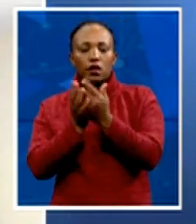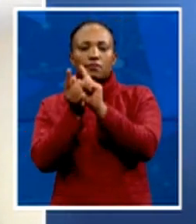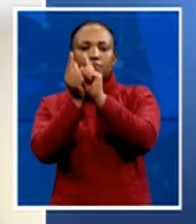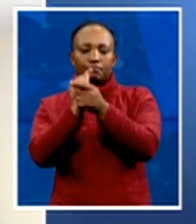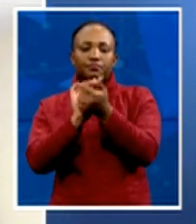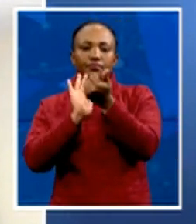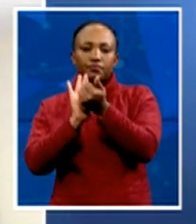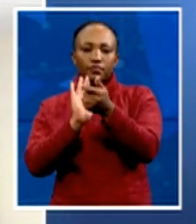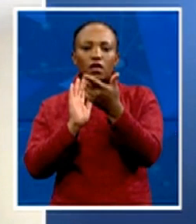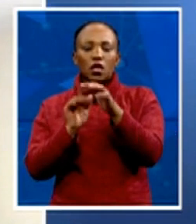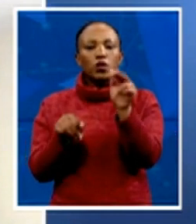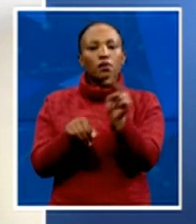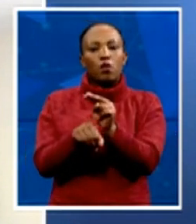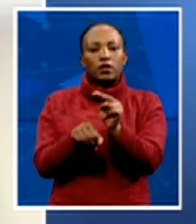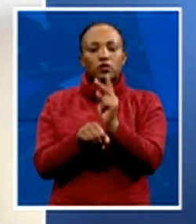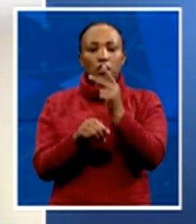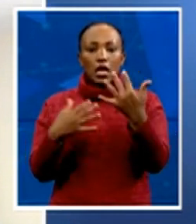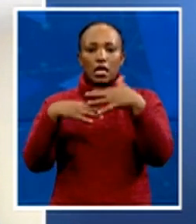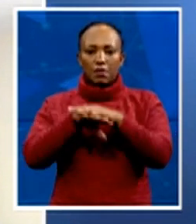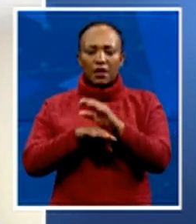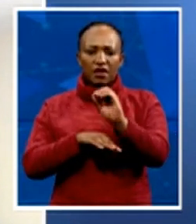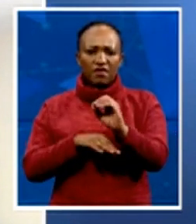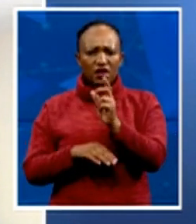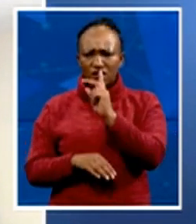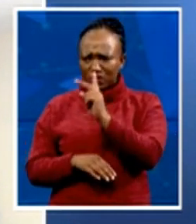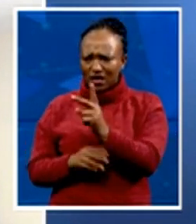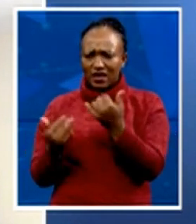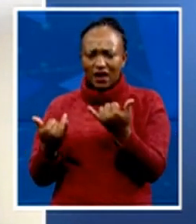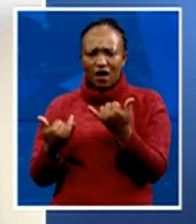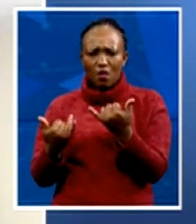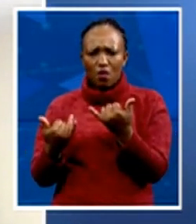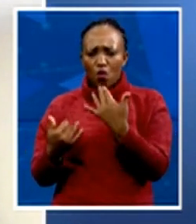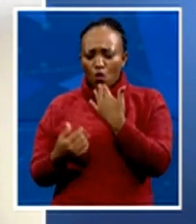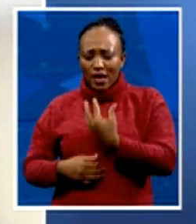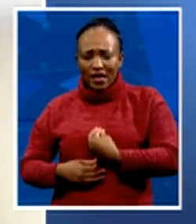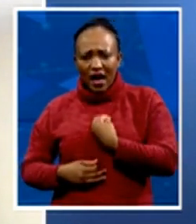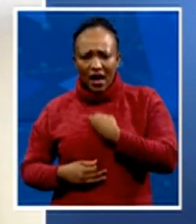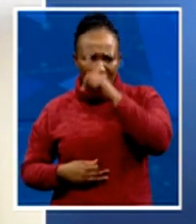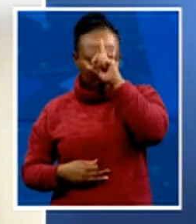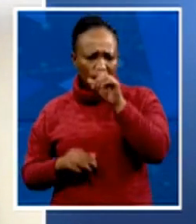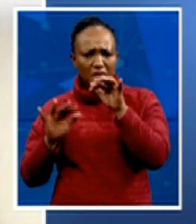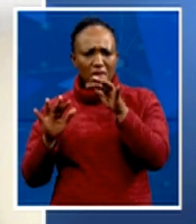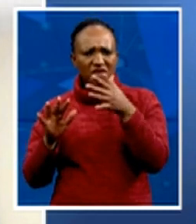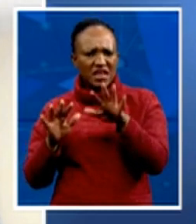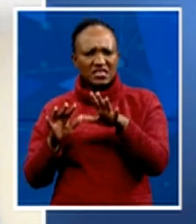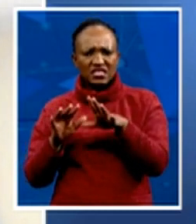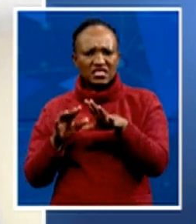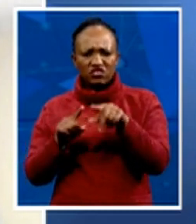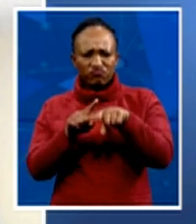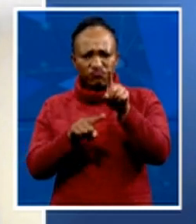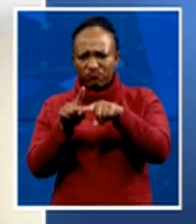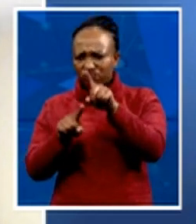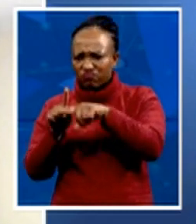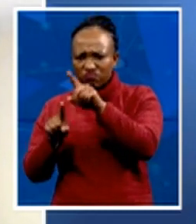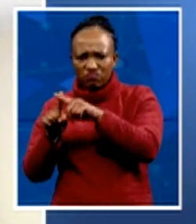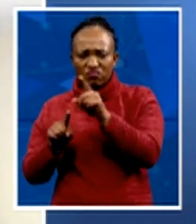Because now you see that particularly young black people have been pushed out of jobs like in your waitering, your Uber driving,